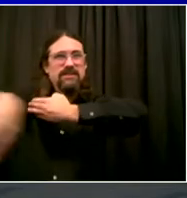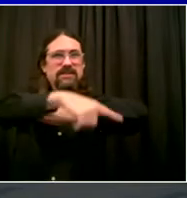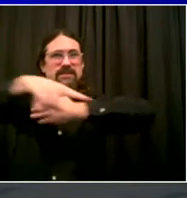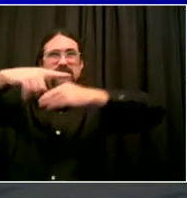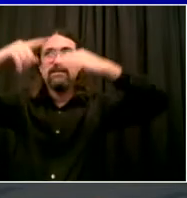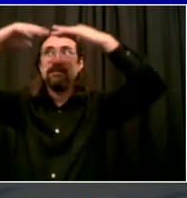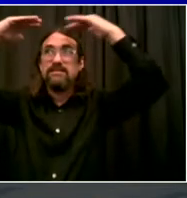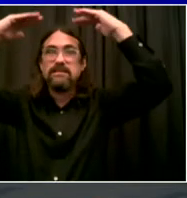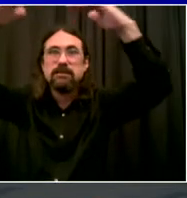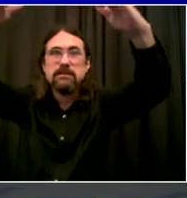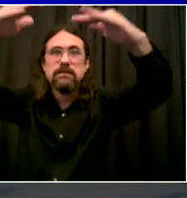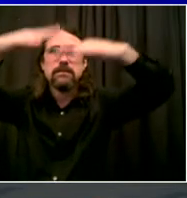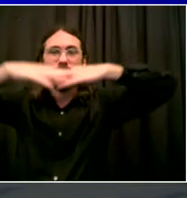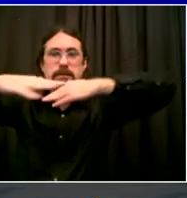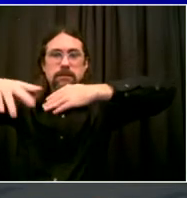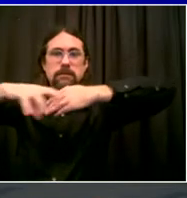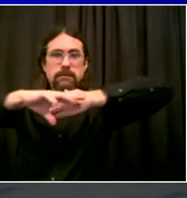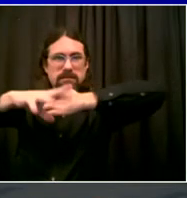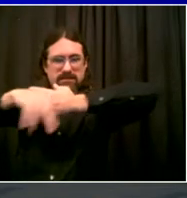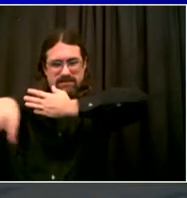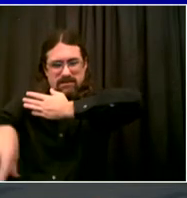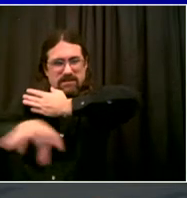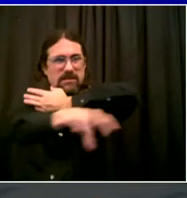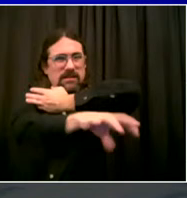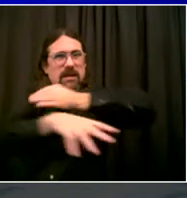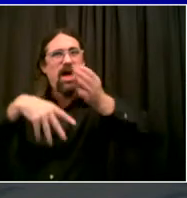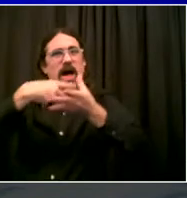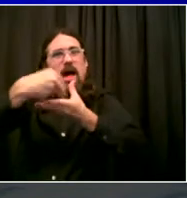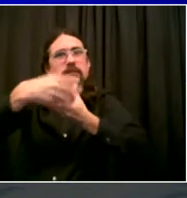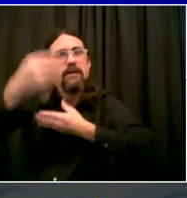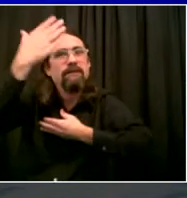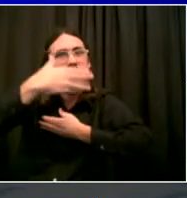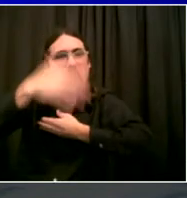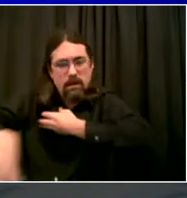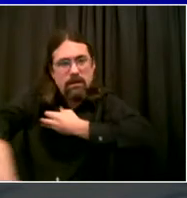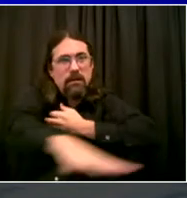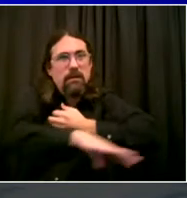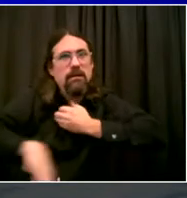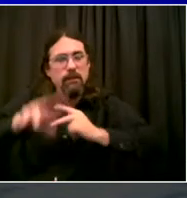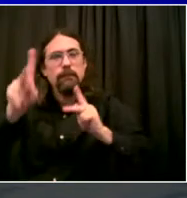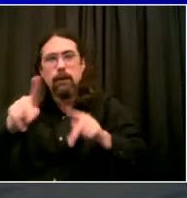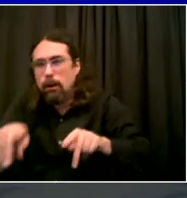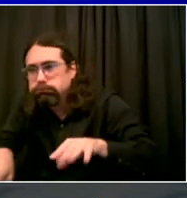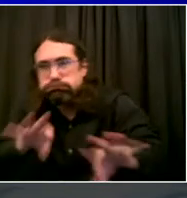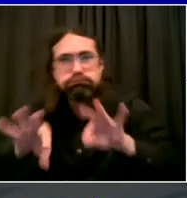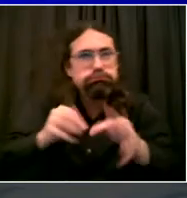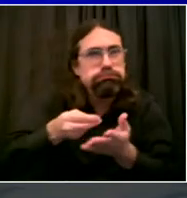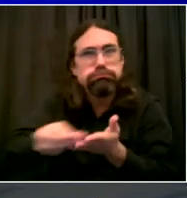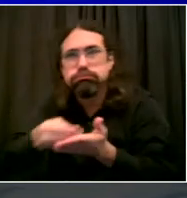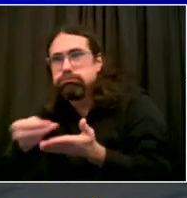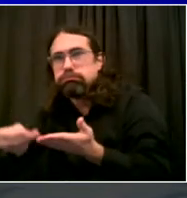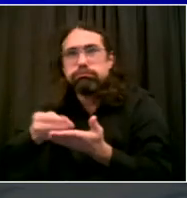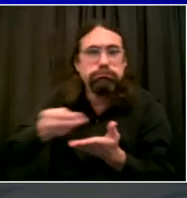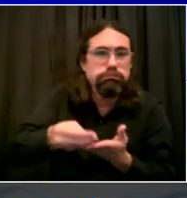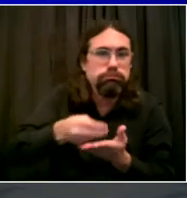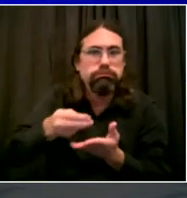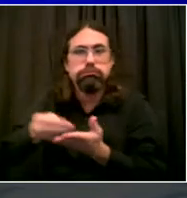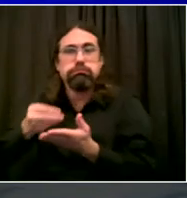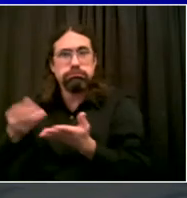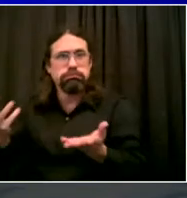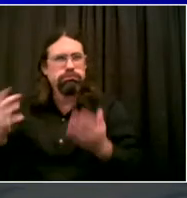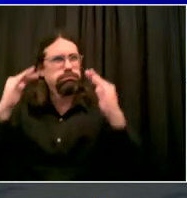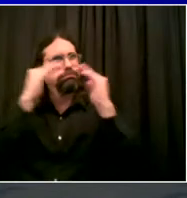application, very little red tape. We want to cut through the red tape. We want to make it easy for people to move forward.